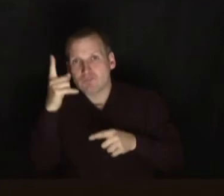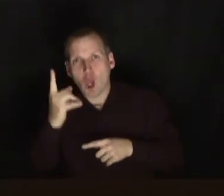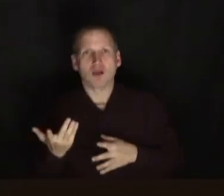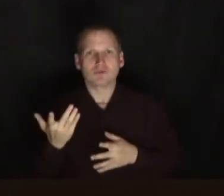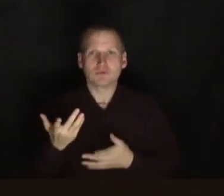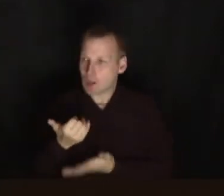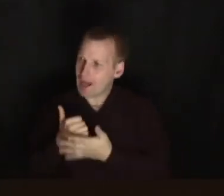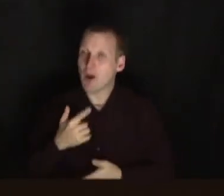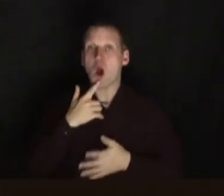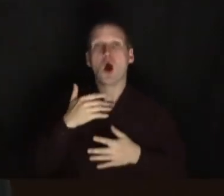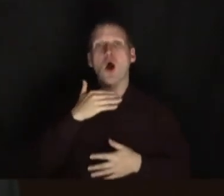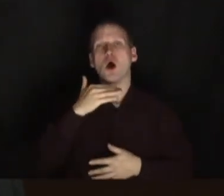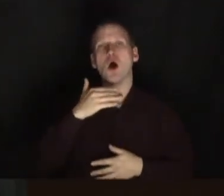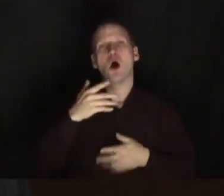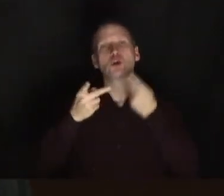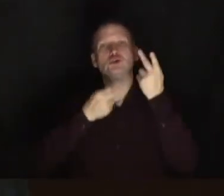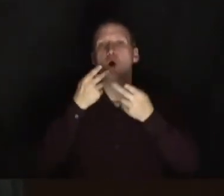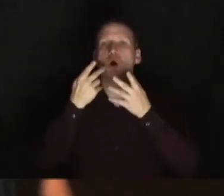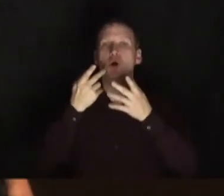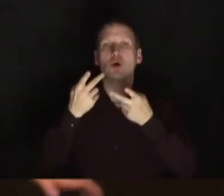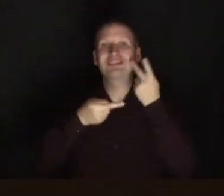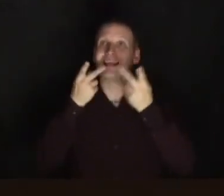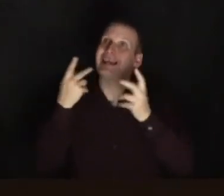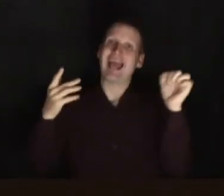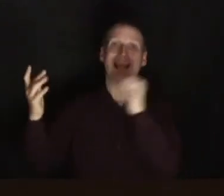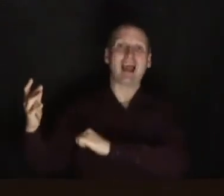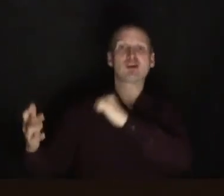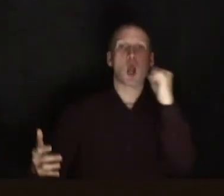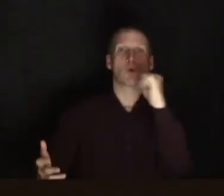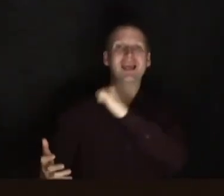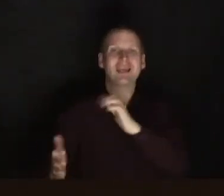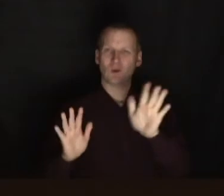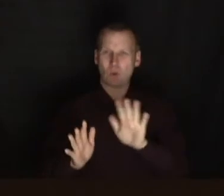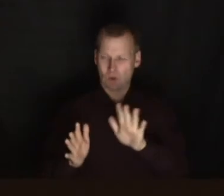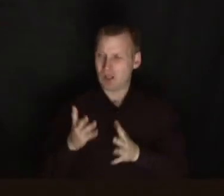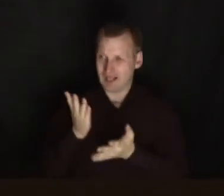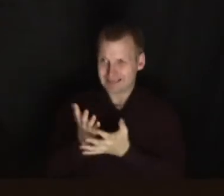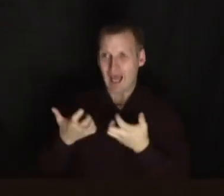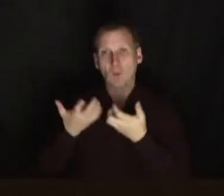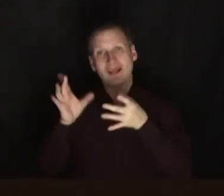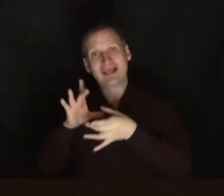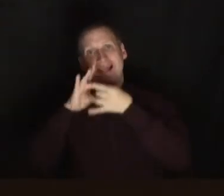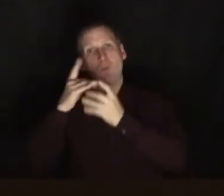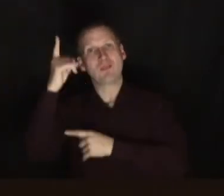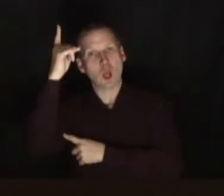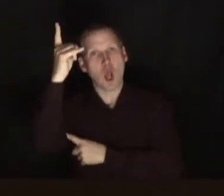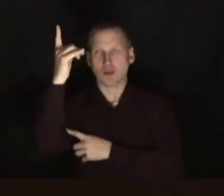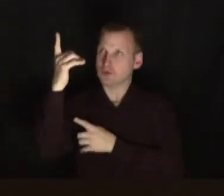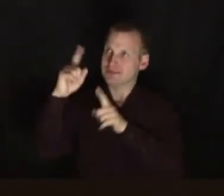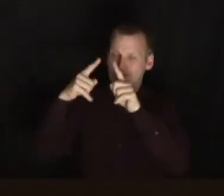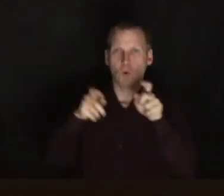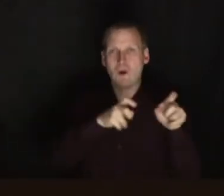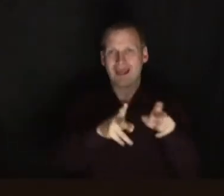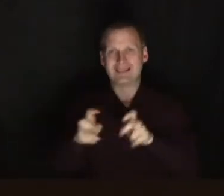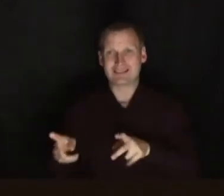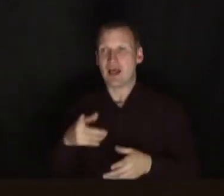during the sung worship, we're not just singing karaoke at a wall. Actually, let's look at how people are choosing to connect with God in different ways. Are